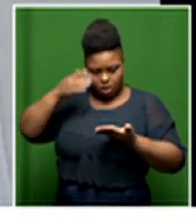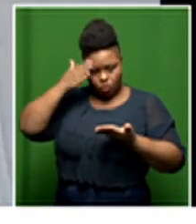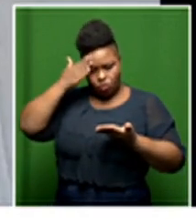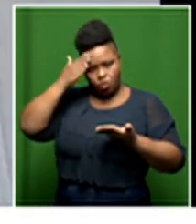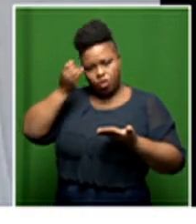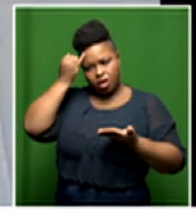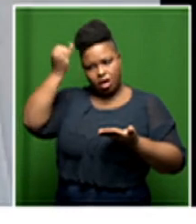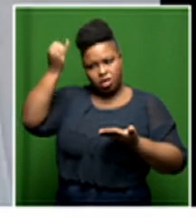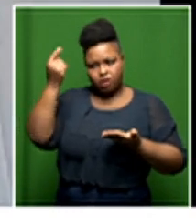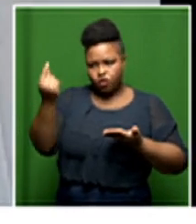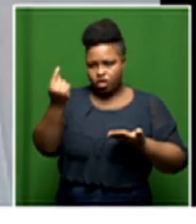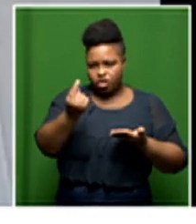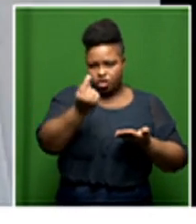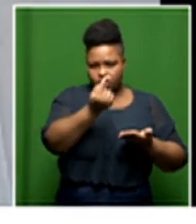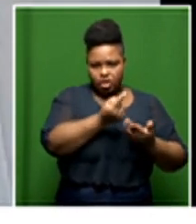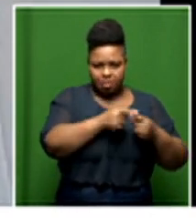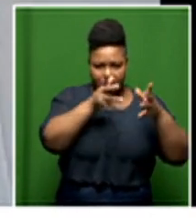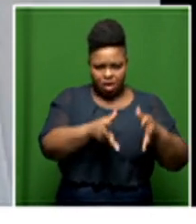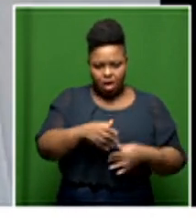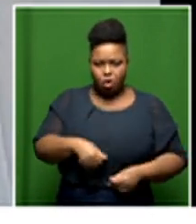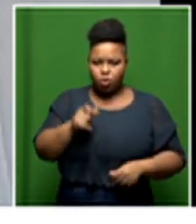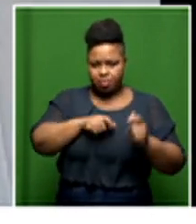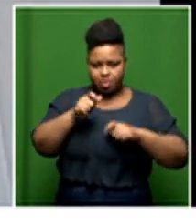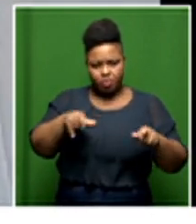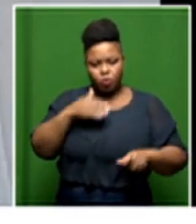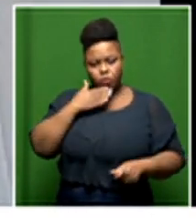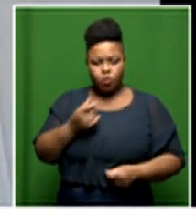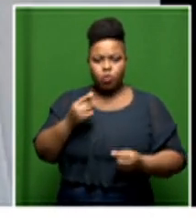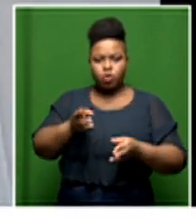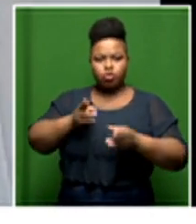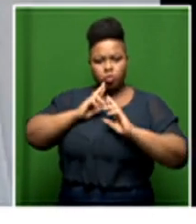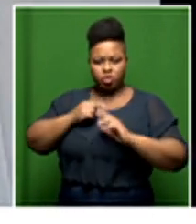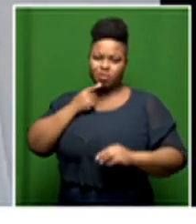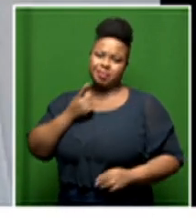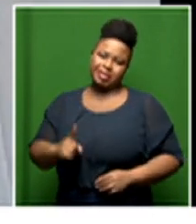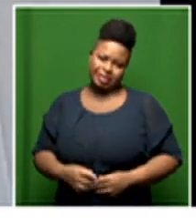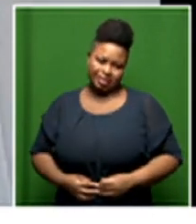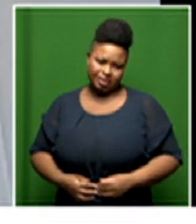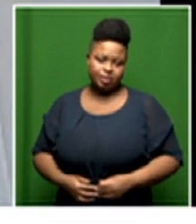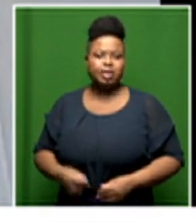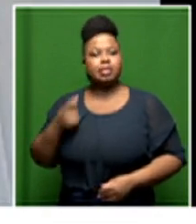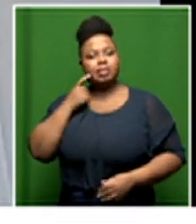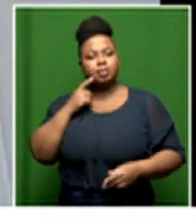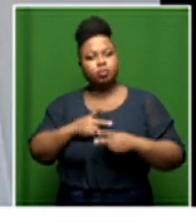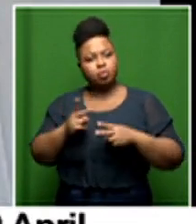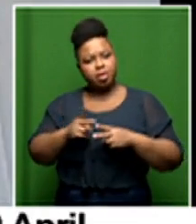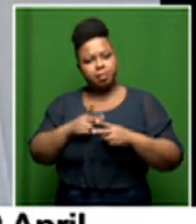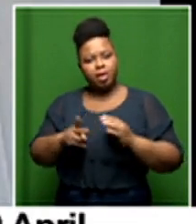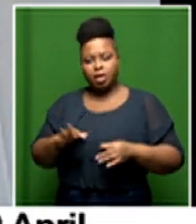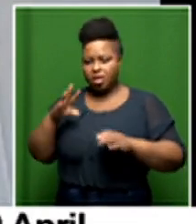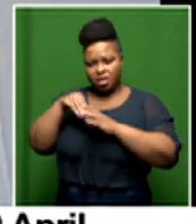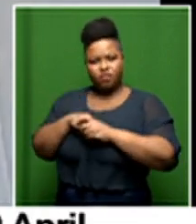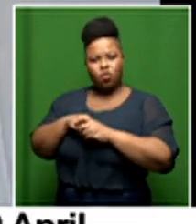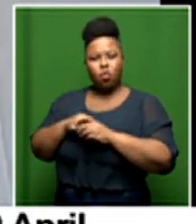each you know each player or each person that will be coming forward will say you know and we'll be able to prepare them for the hearing